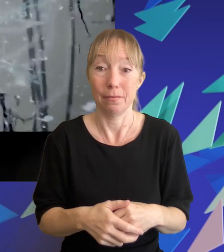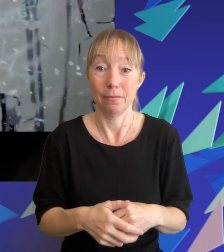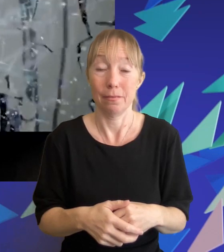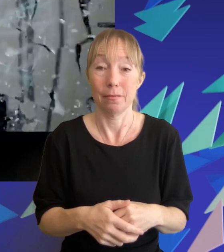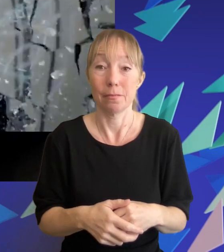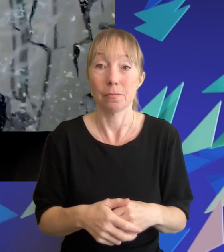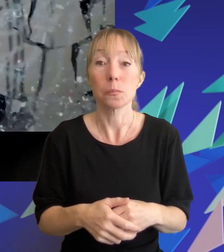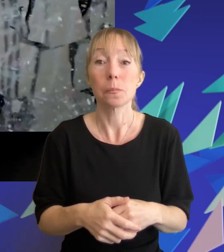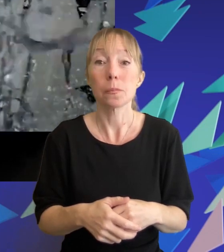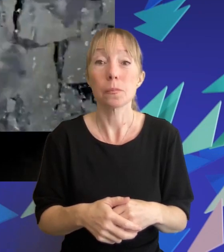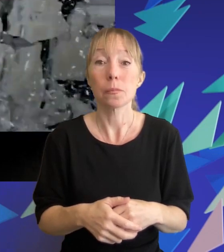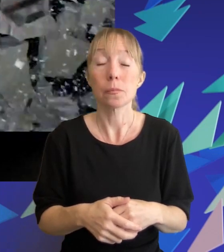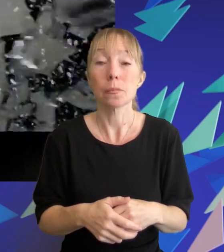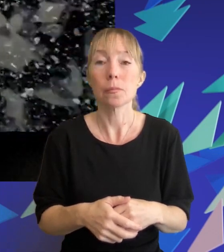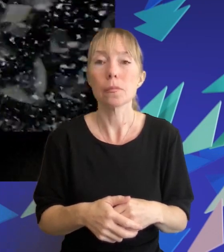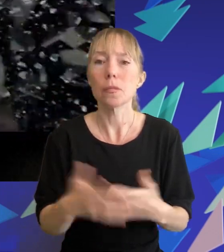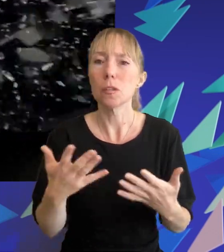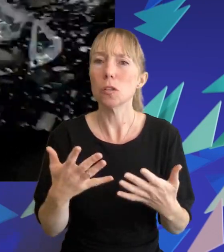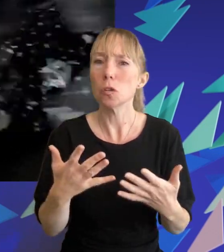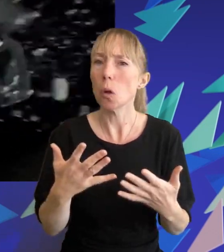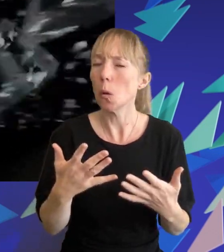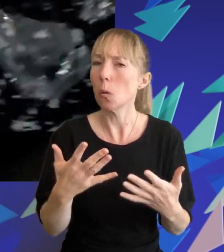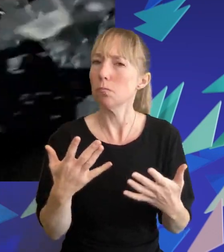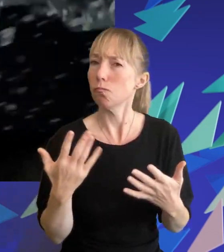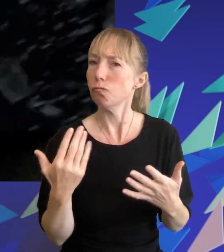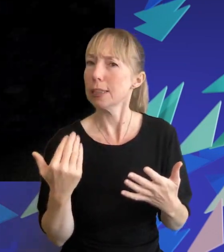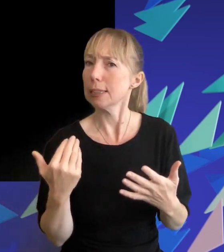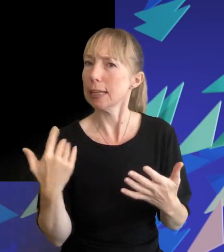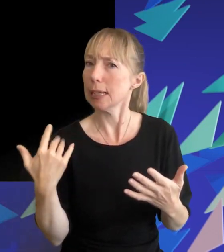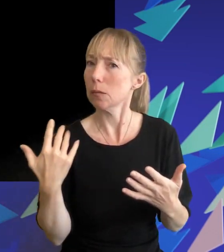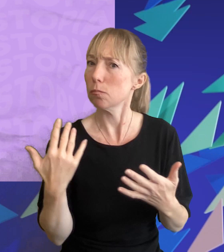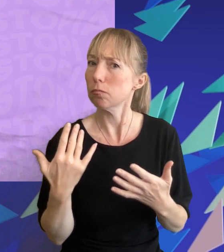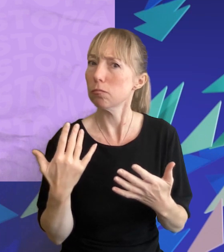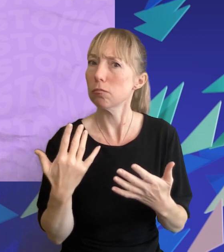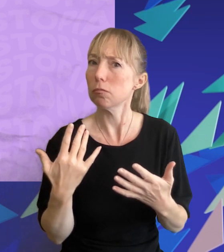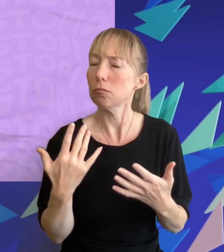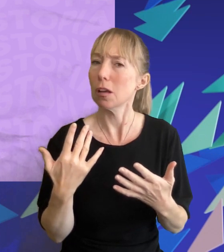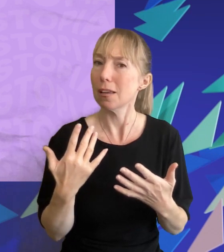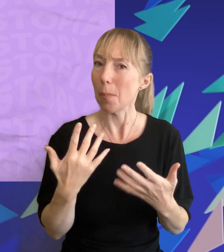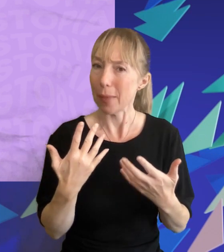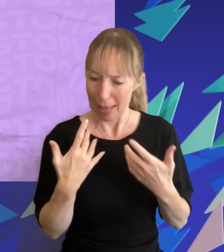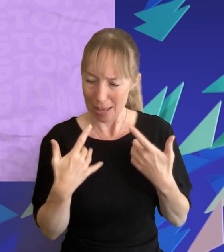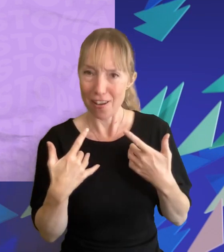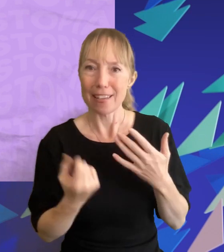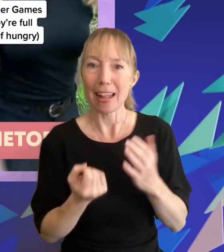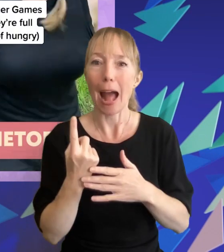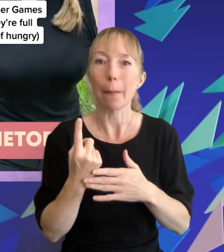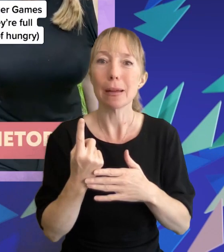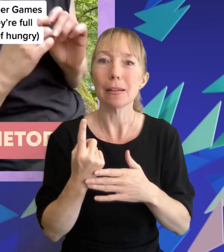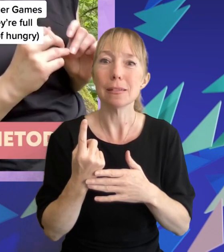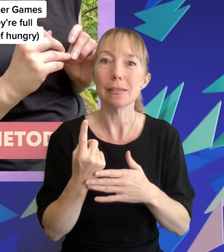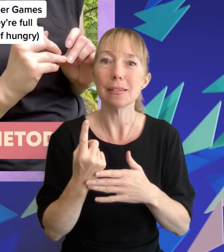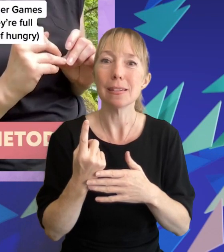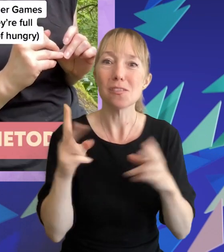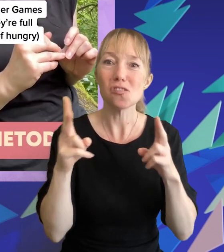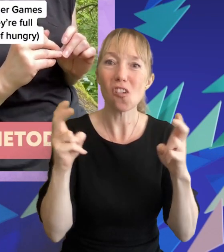over the past couple of years something really interesting has happened the genre has had a kind of renaissance with the increased popularity of